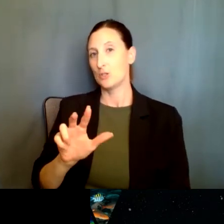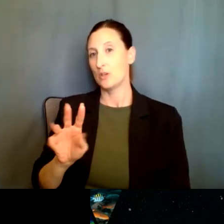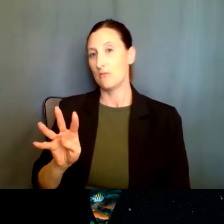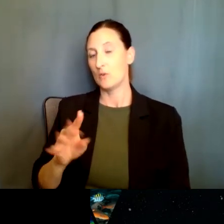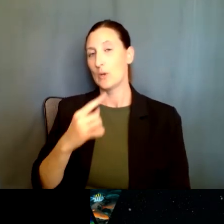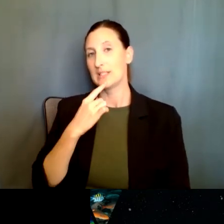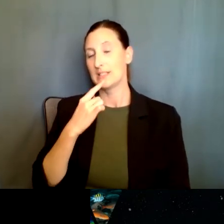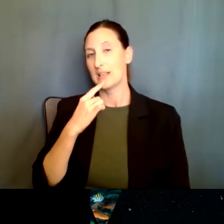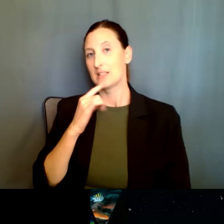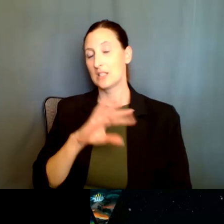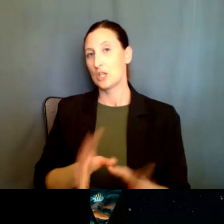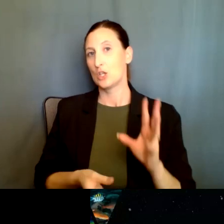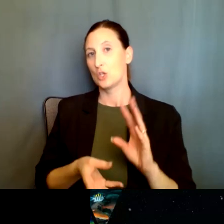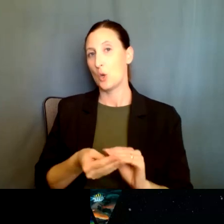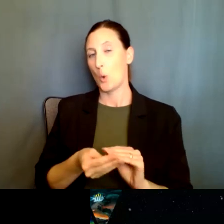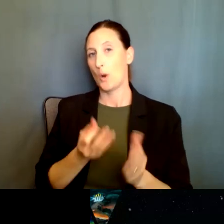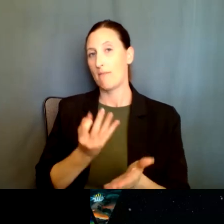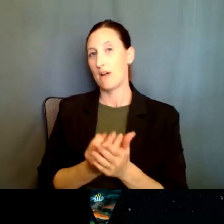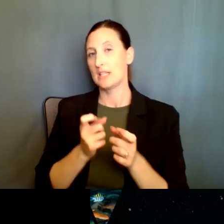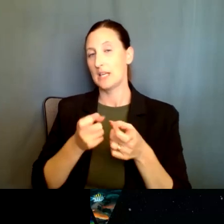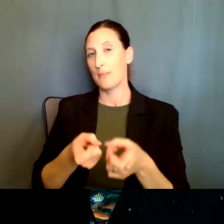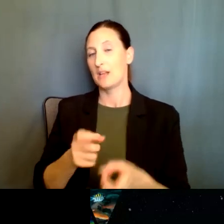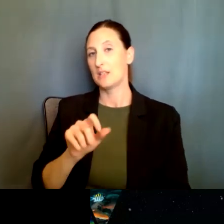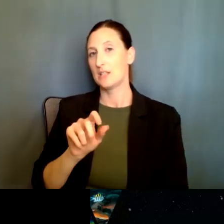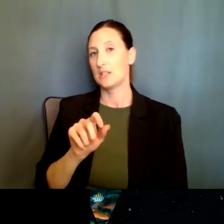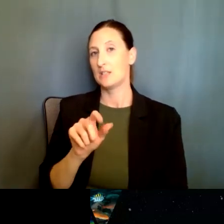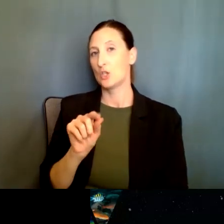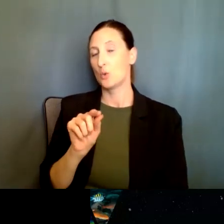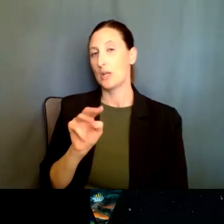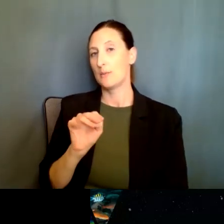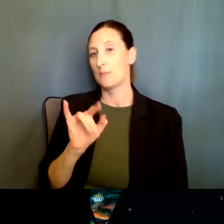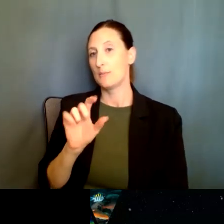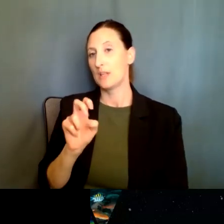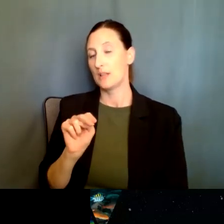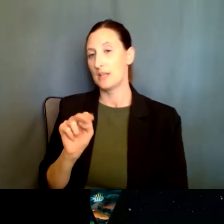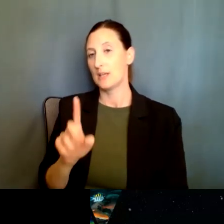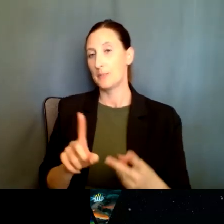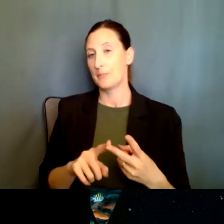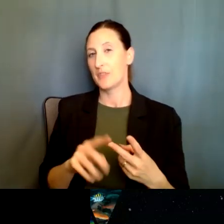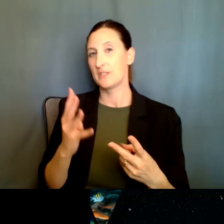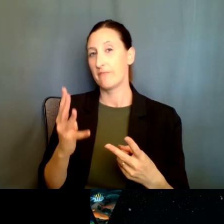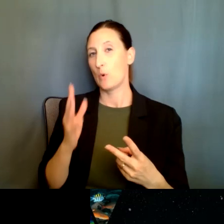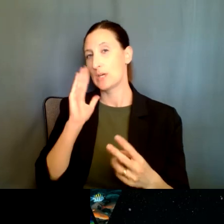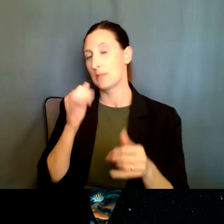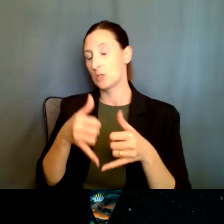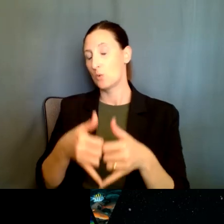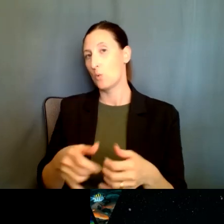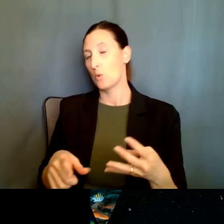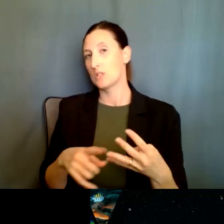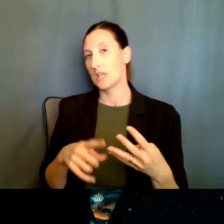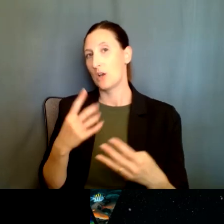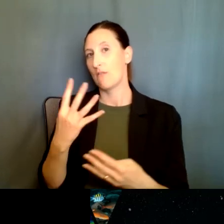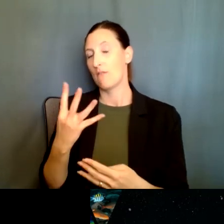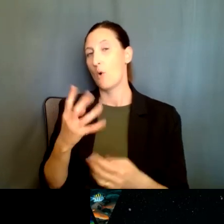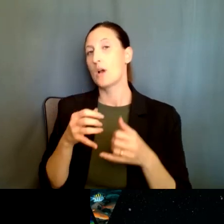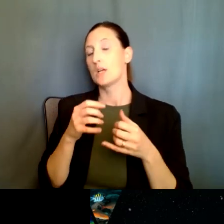million. Um, number of awards is four, and there are three submission dates in 2023, 2024, and